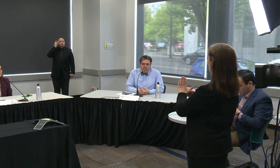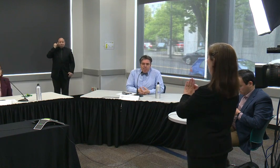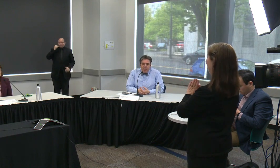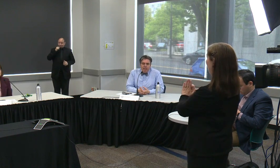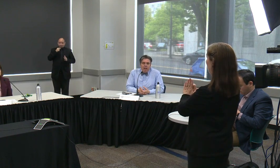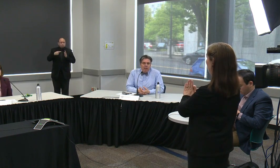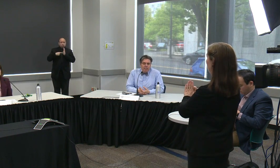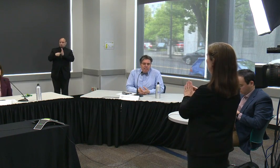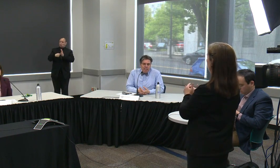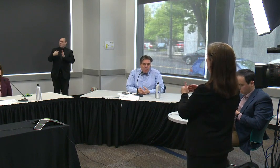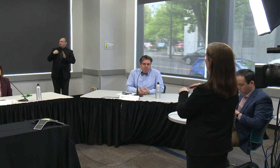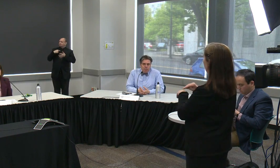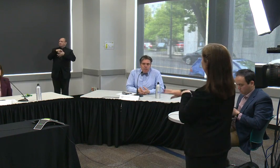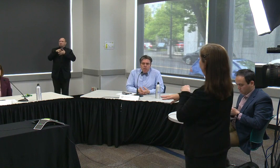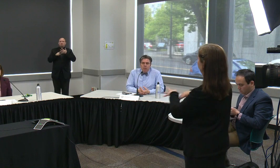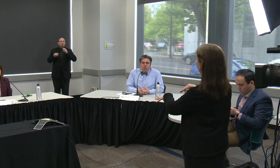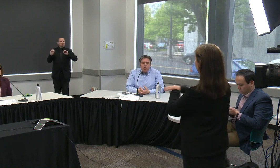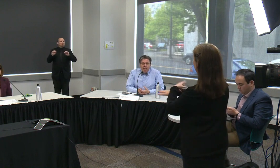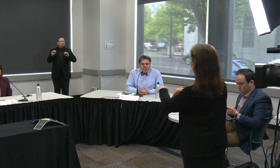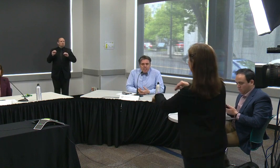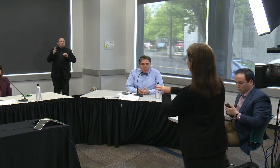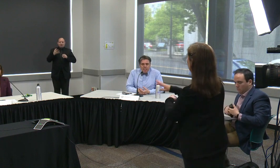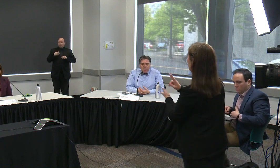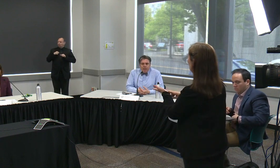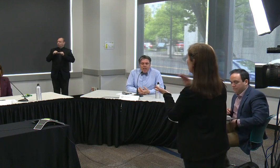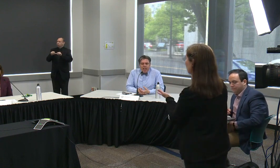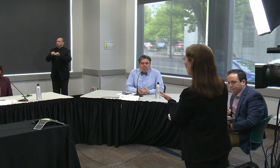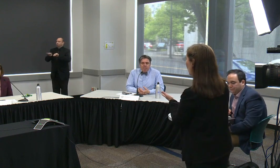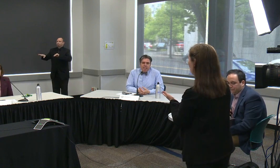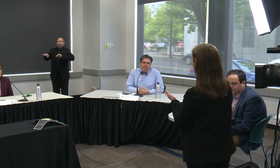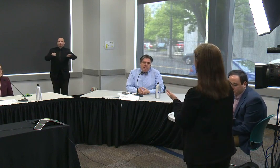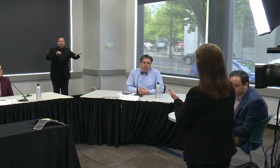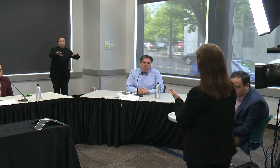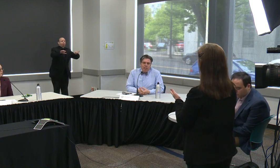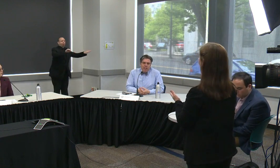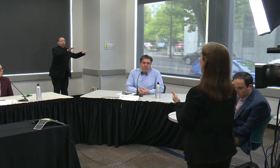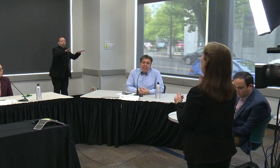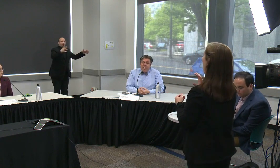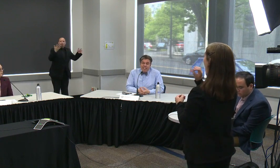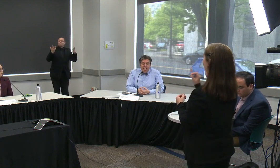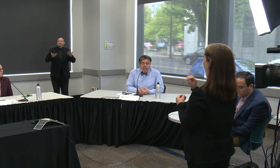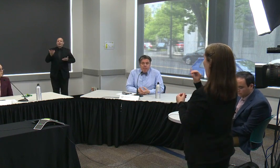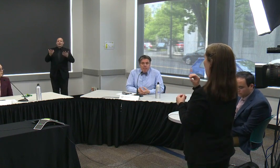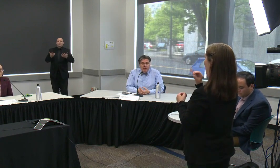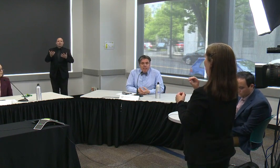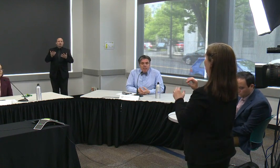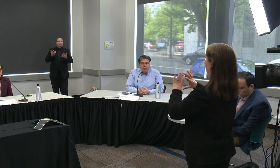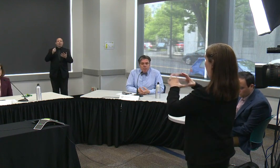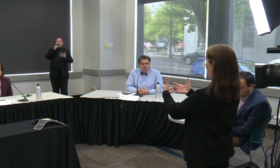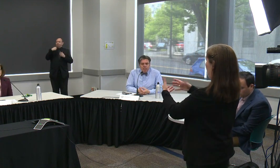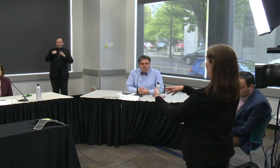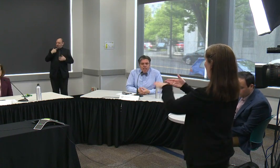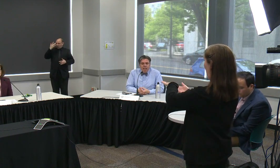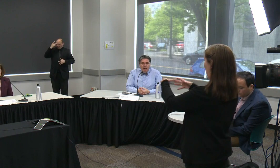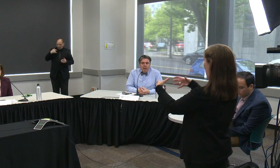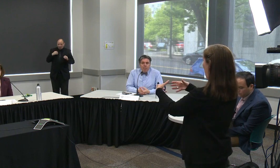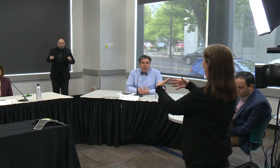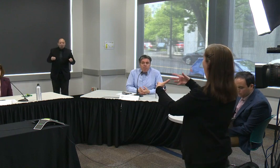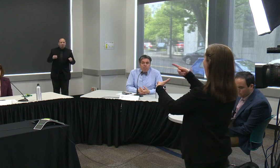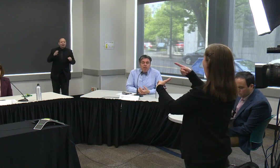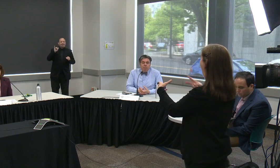facilities have been the hardest hit tragically about half of our deaths here in oregon as they have been in many other communities